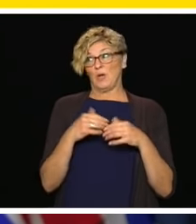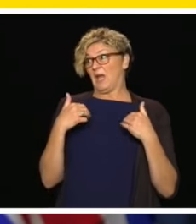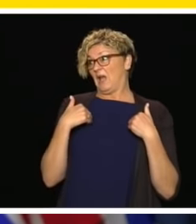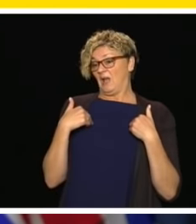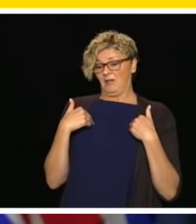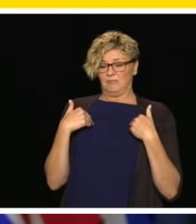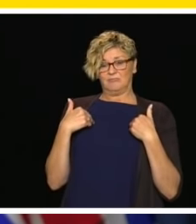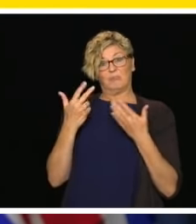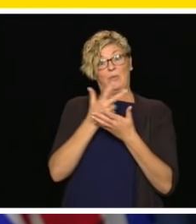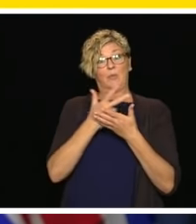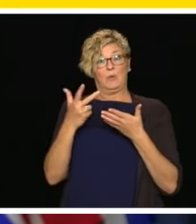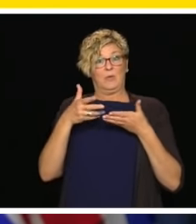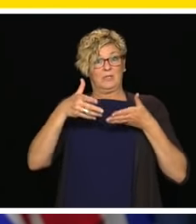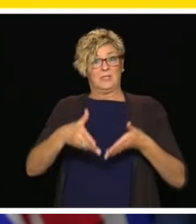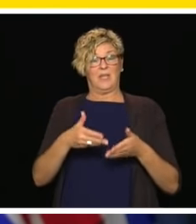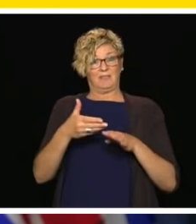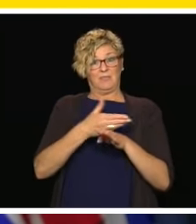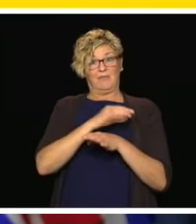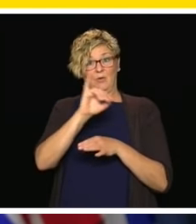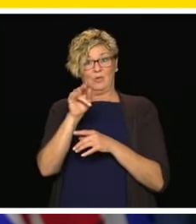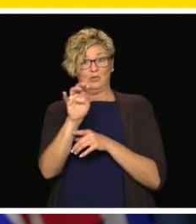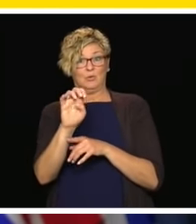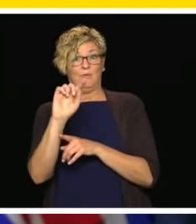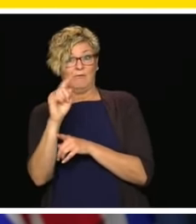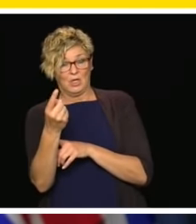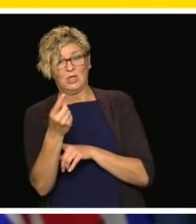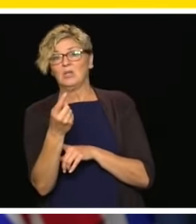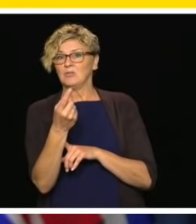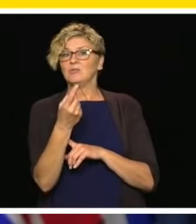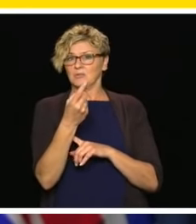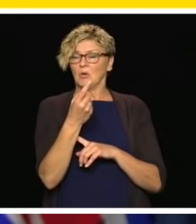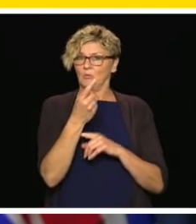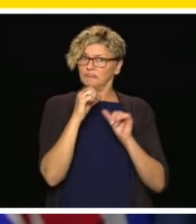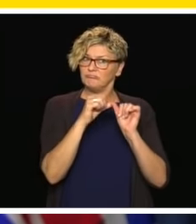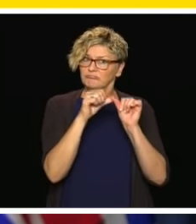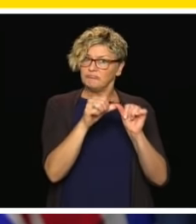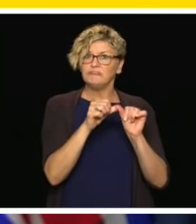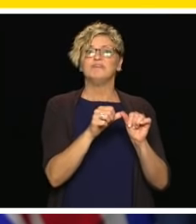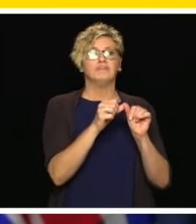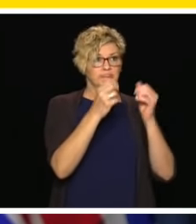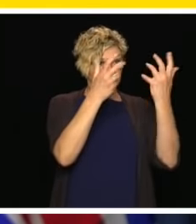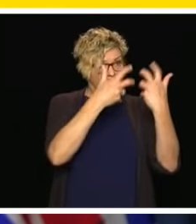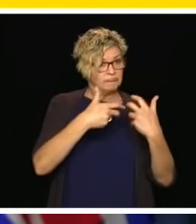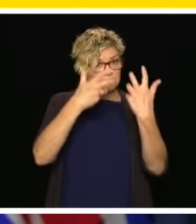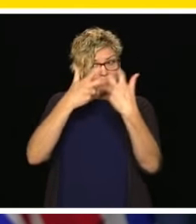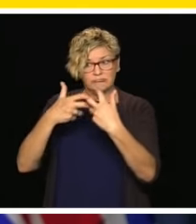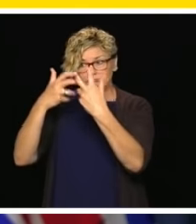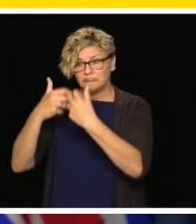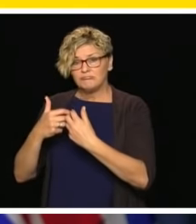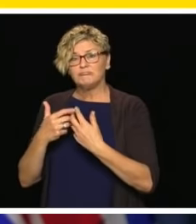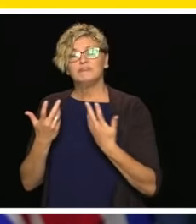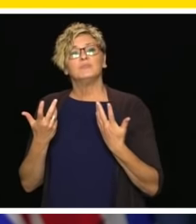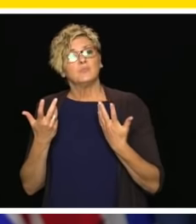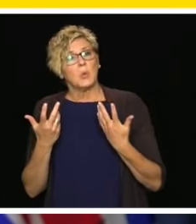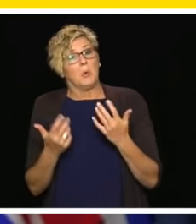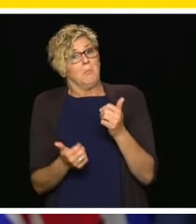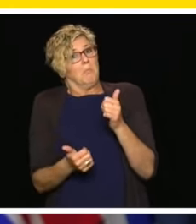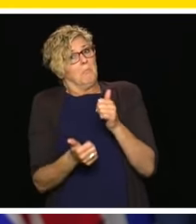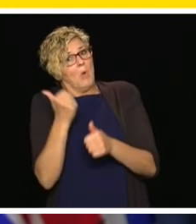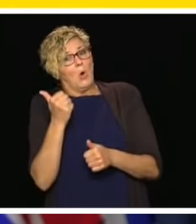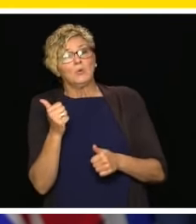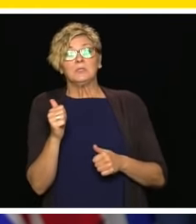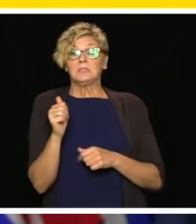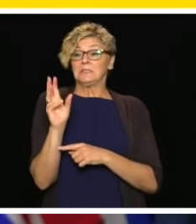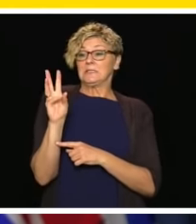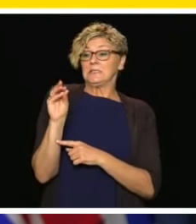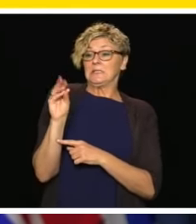1st to get a schedule that makes sense in a particular district knowing that most of them will look virtually the same